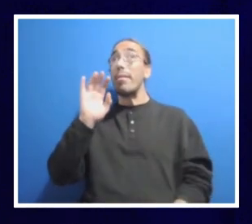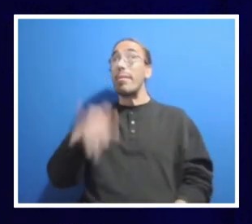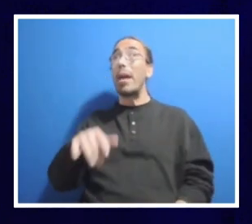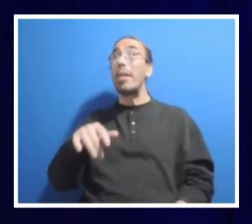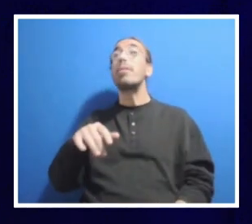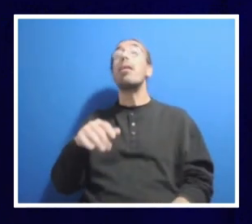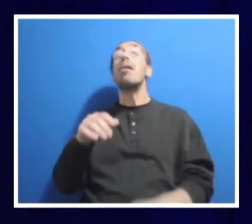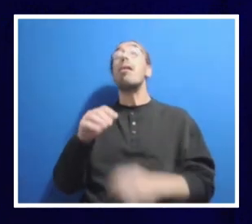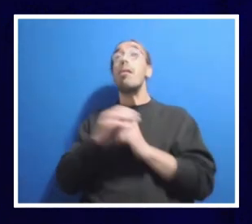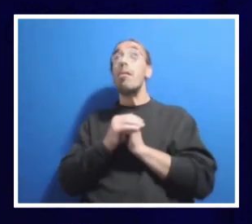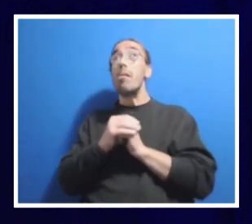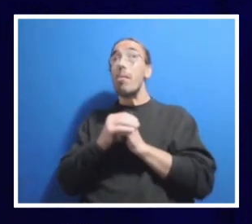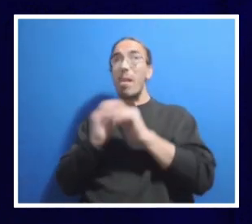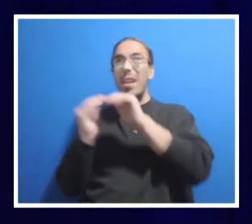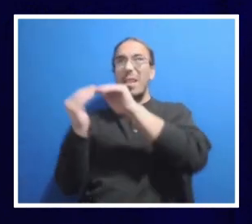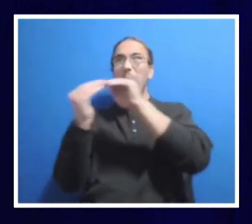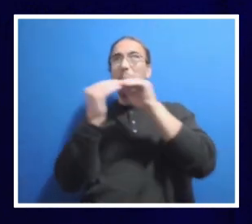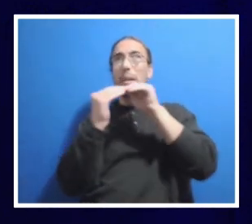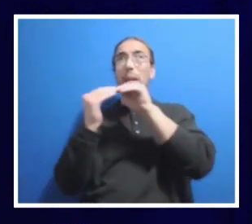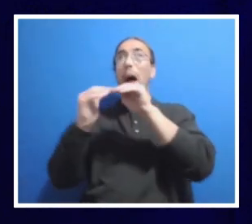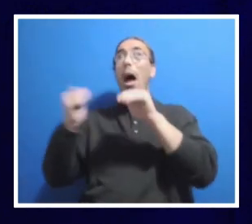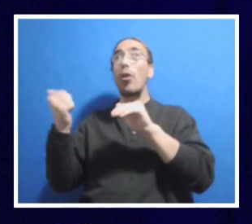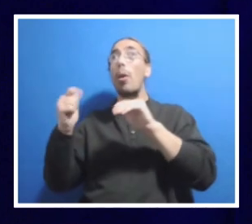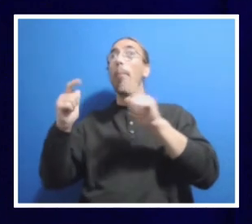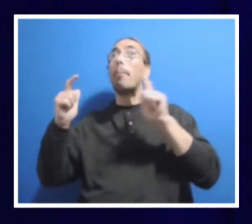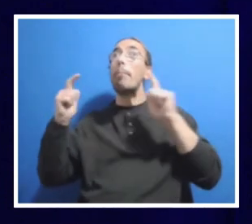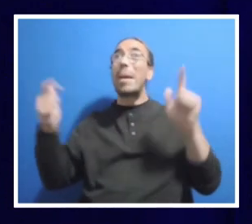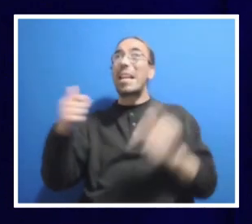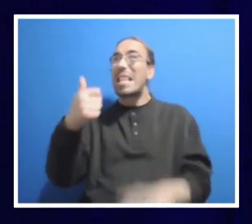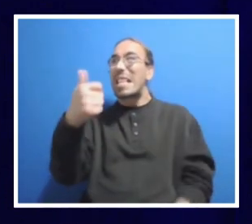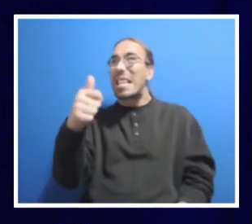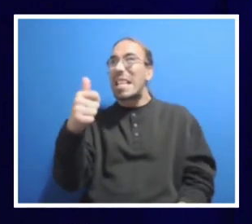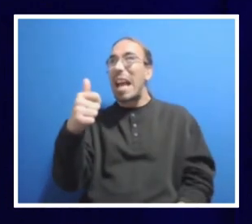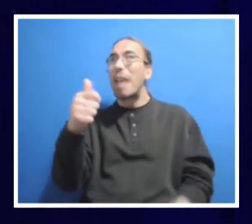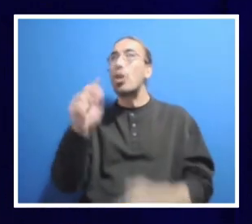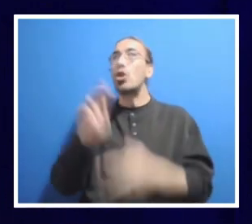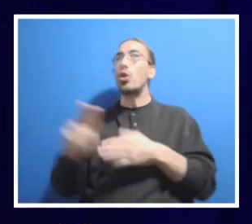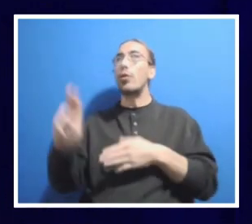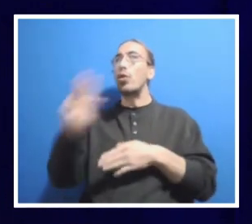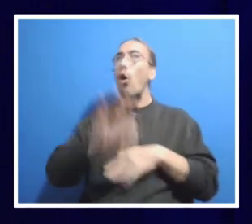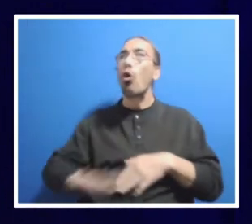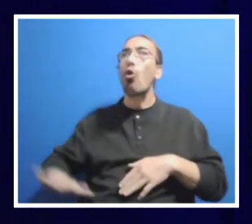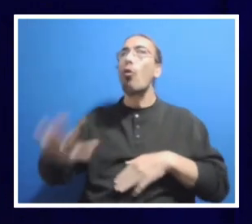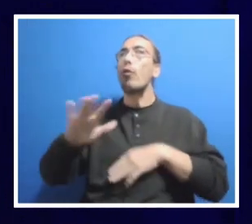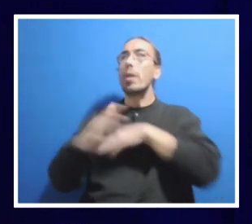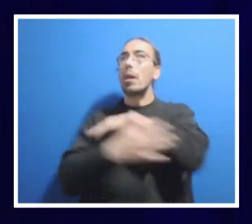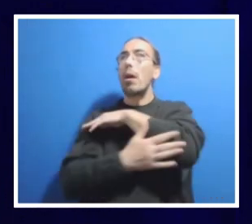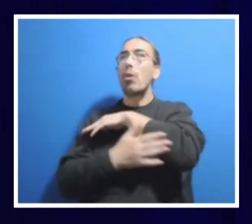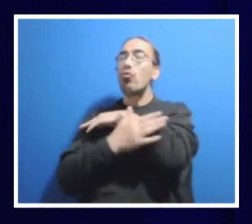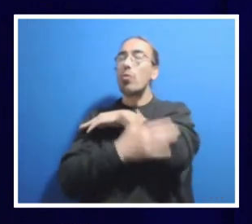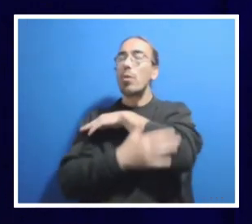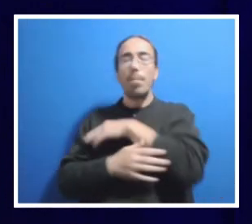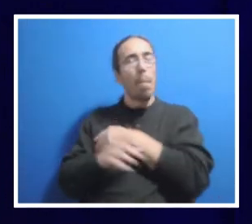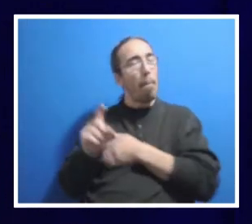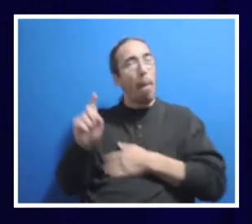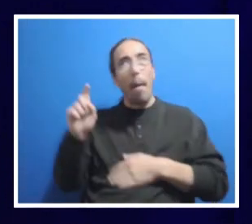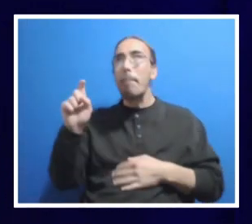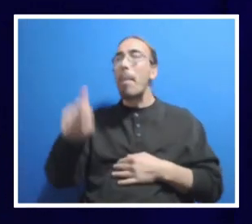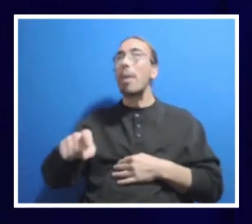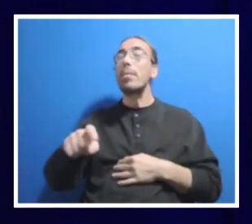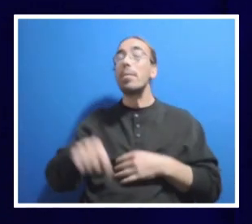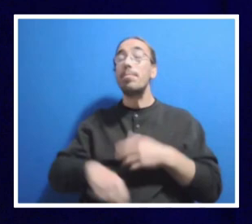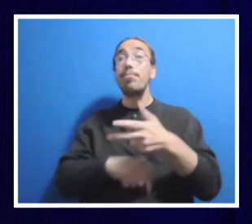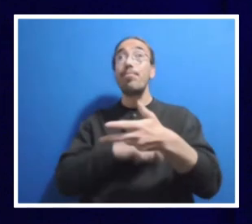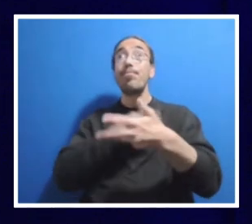other Big Ten and other universities across the country. We've got to do that. A second element